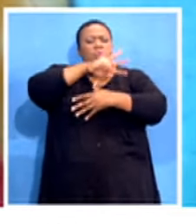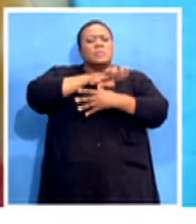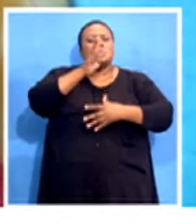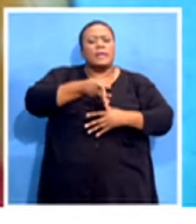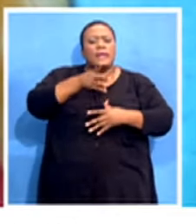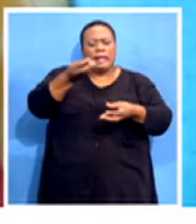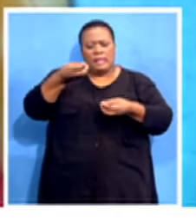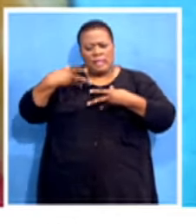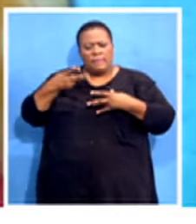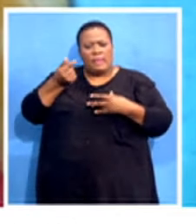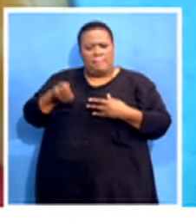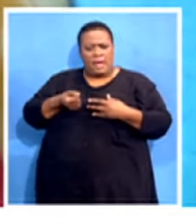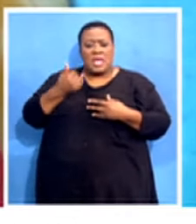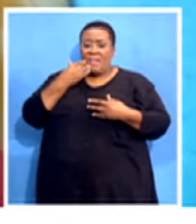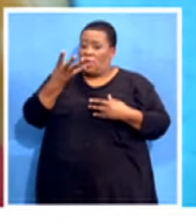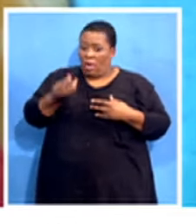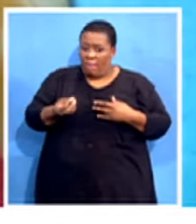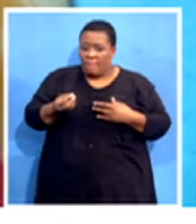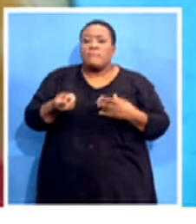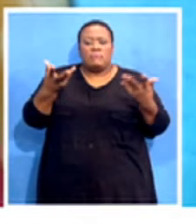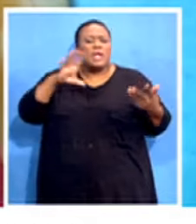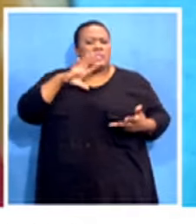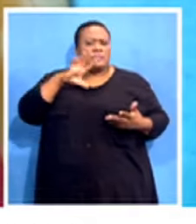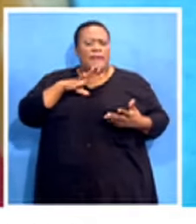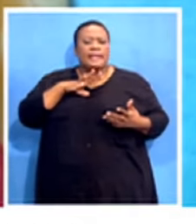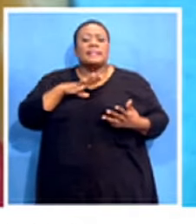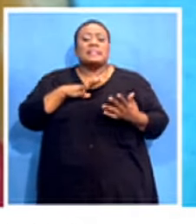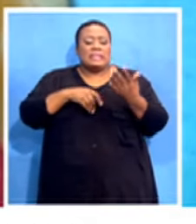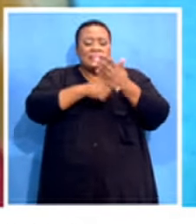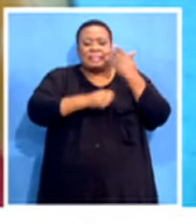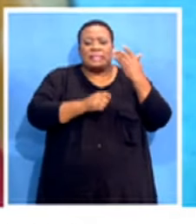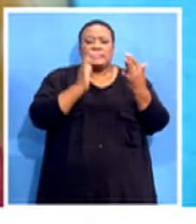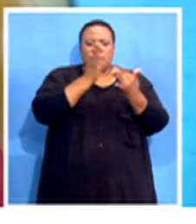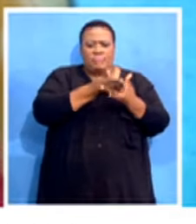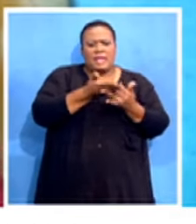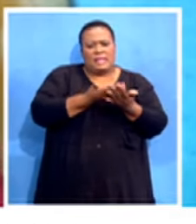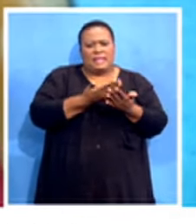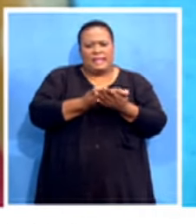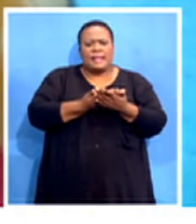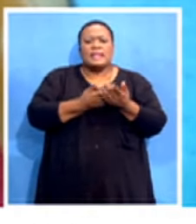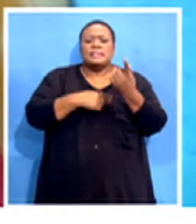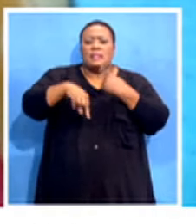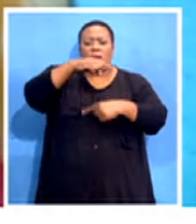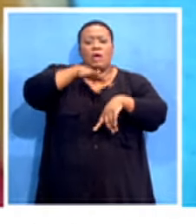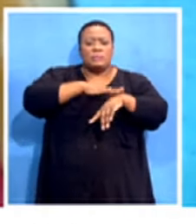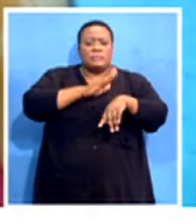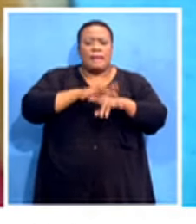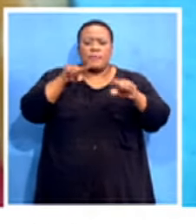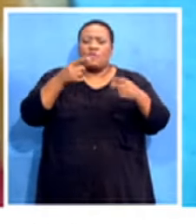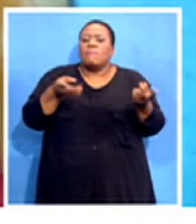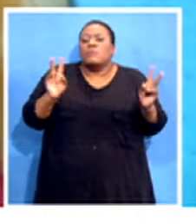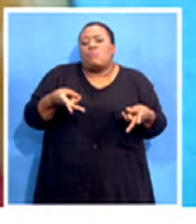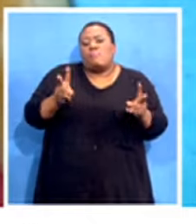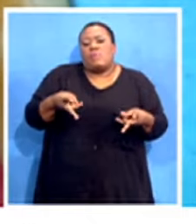have money, we're providing another solution. Give us a tax break and the turnaround time cannot be as usual as in the past because we are